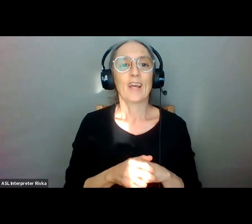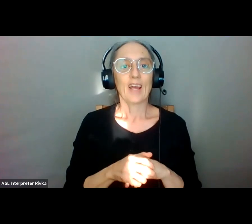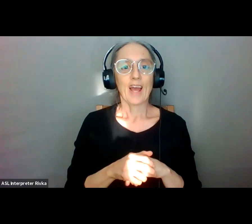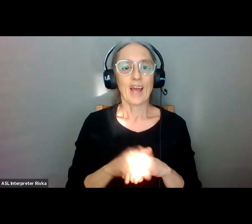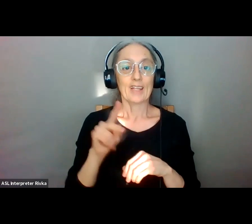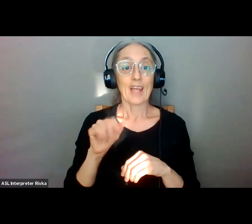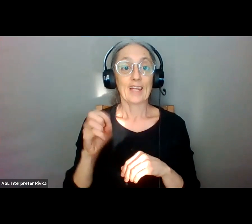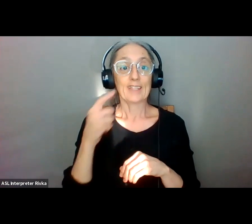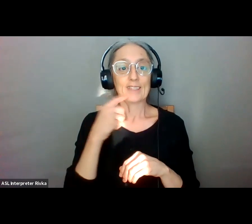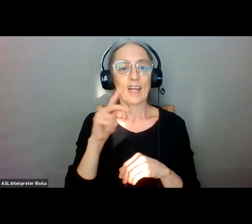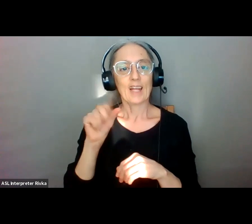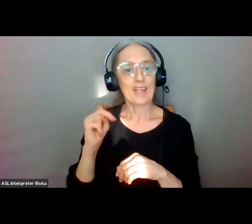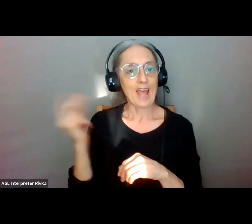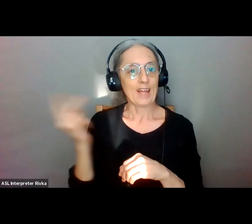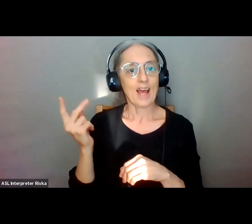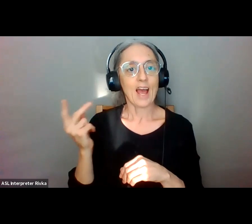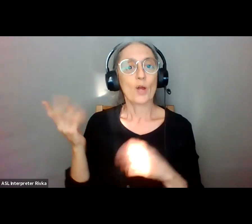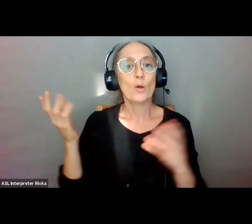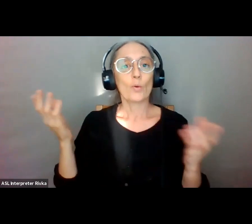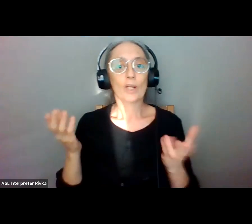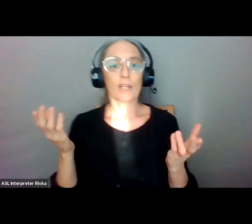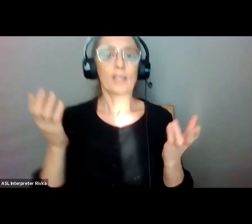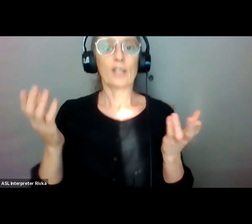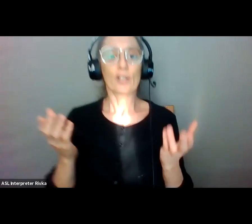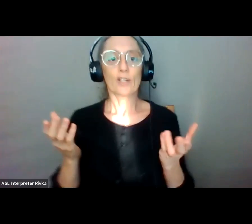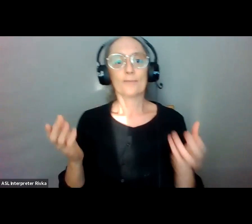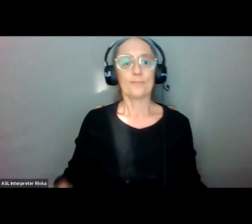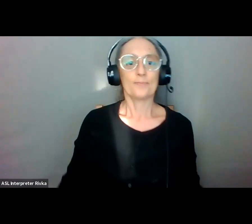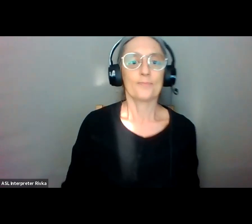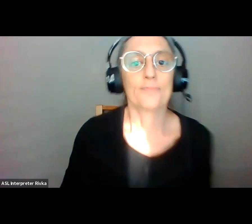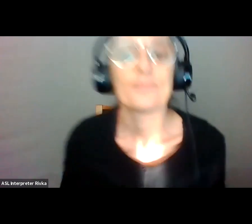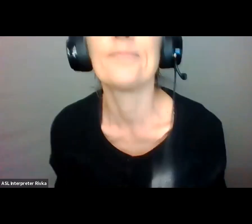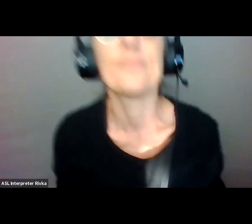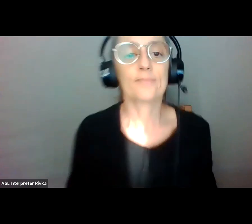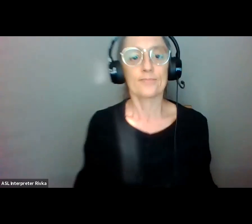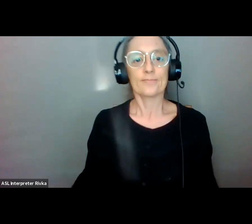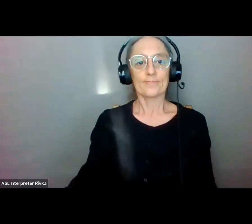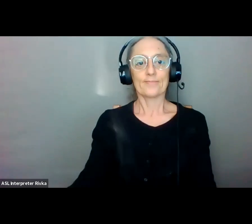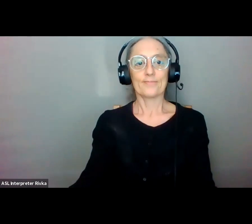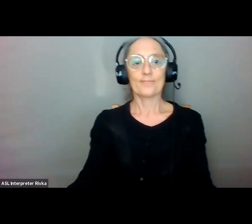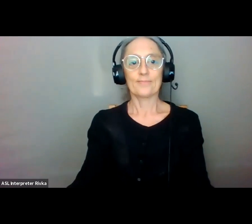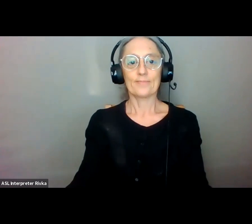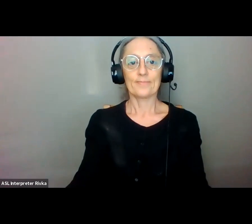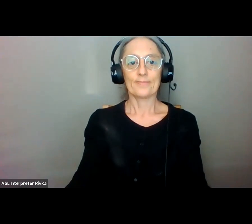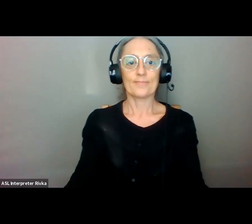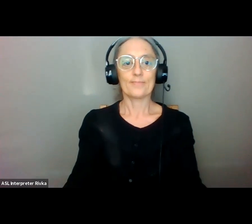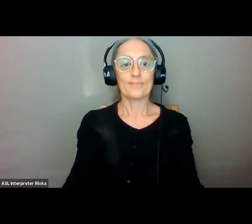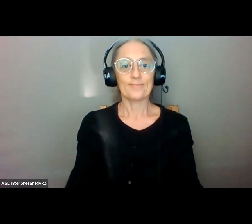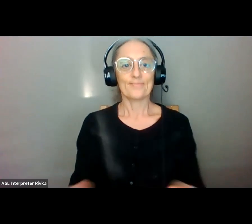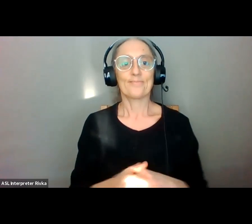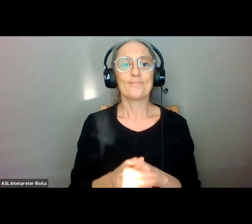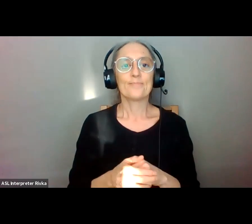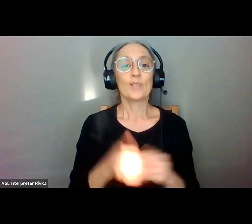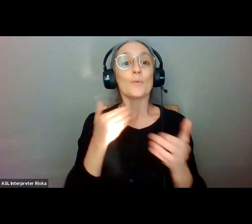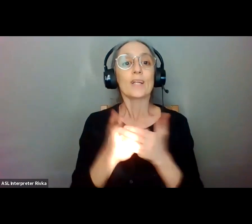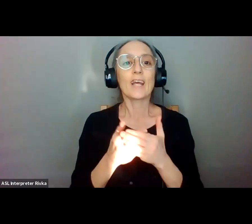ken and i are here as part of glenwood lutheran church we're right next door to the toledo museum of art and